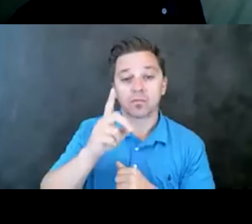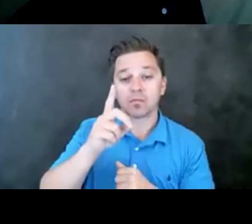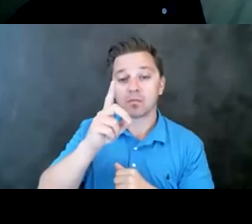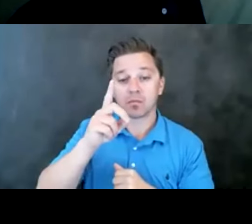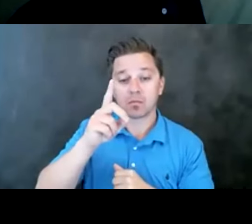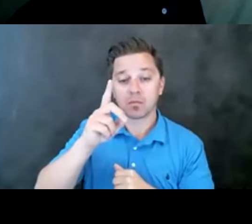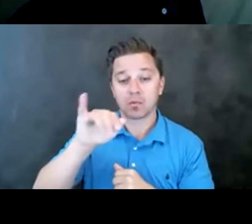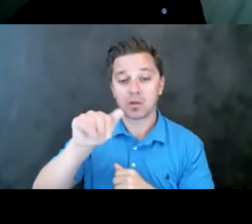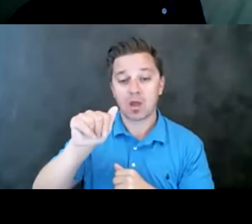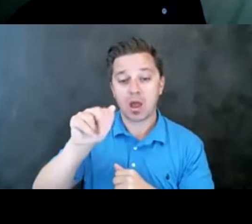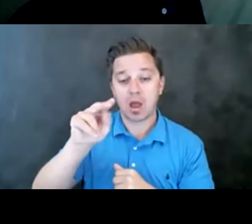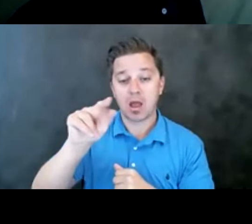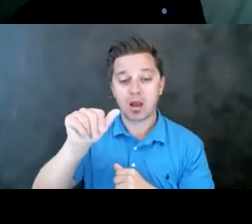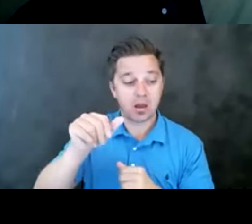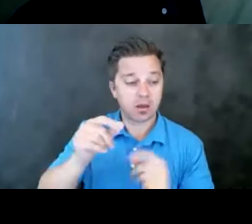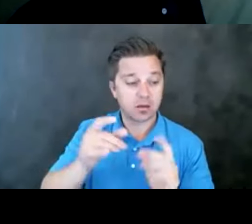wait?